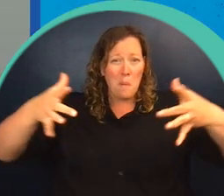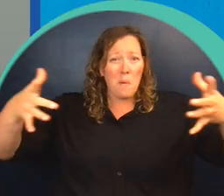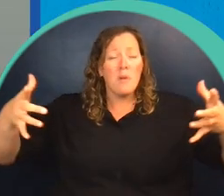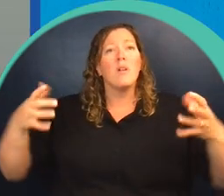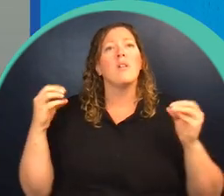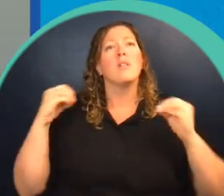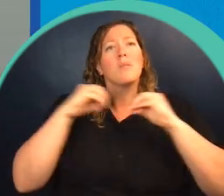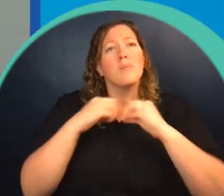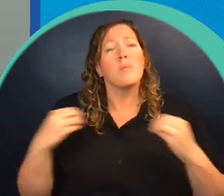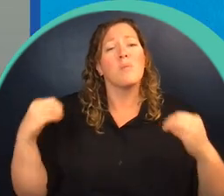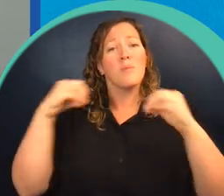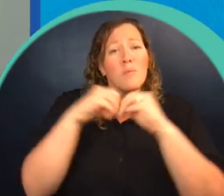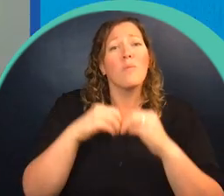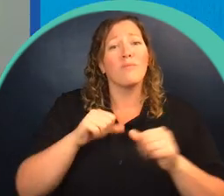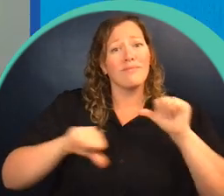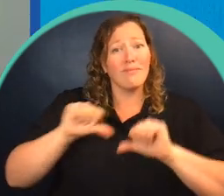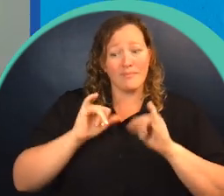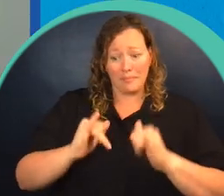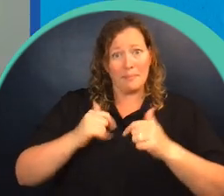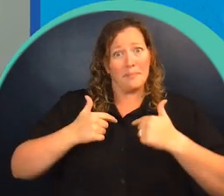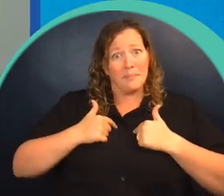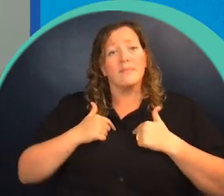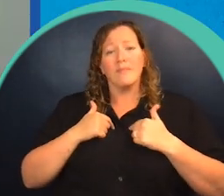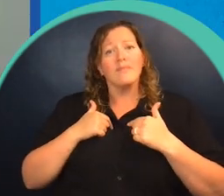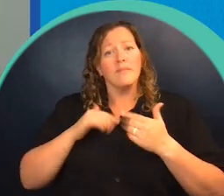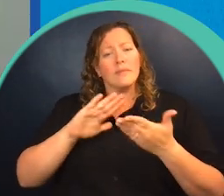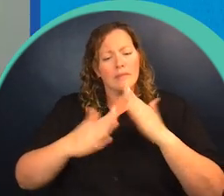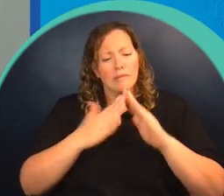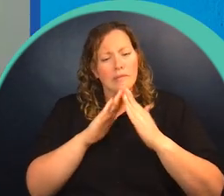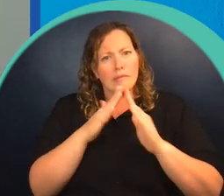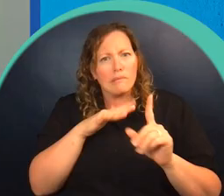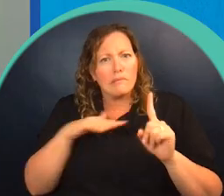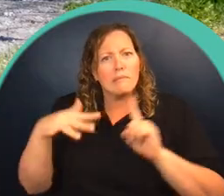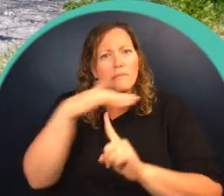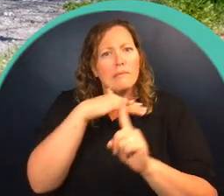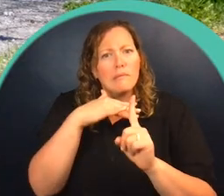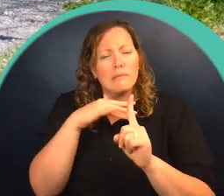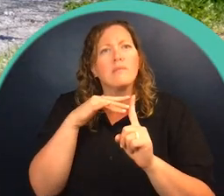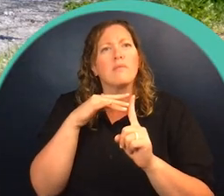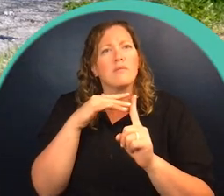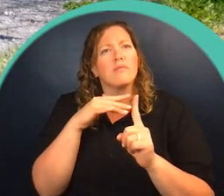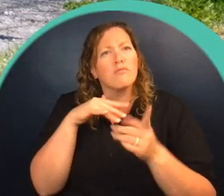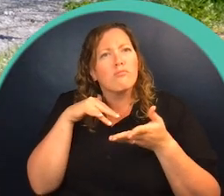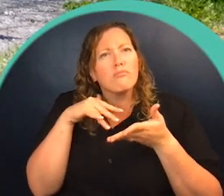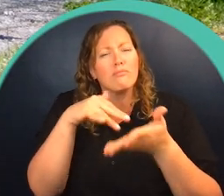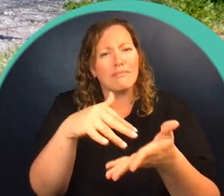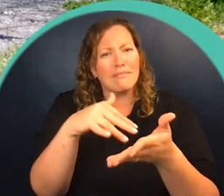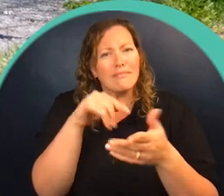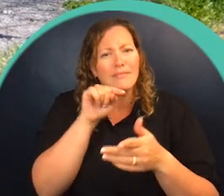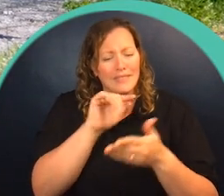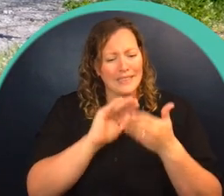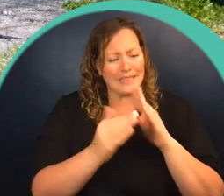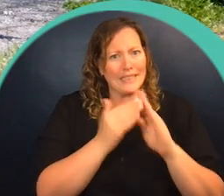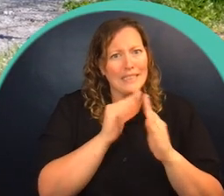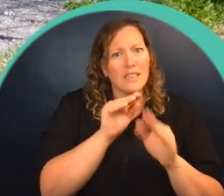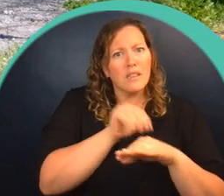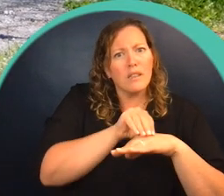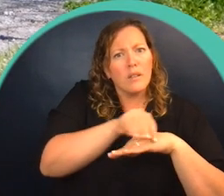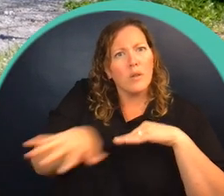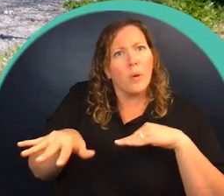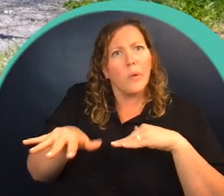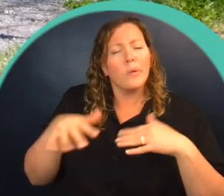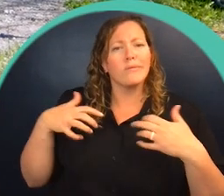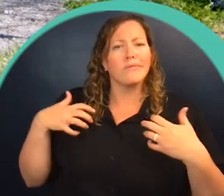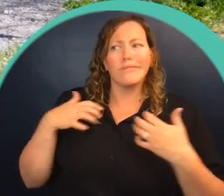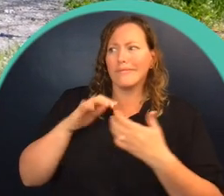scientists like myself, other urban oncologists, we want to understand how city living is impacting the many